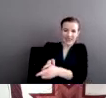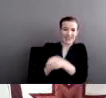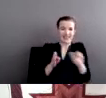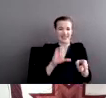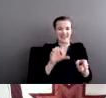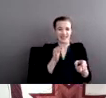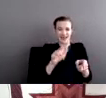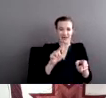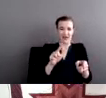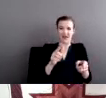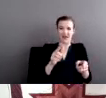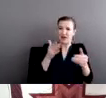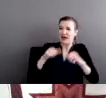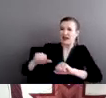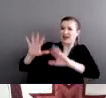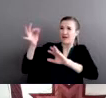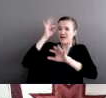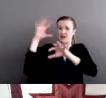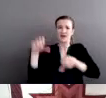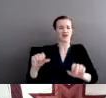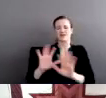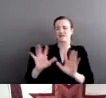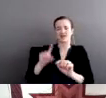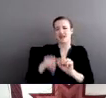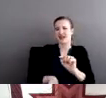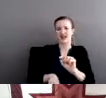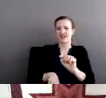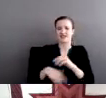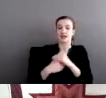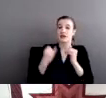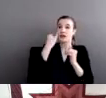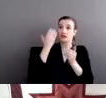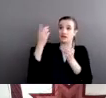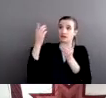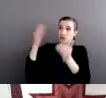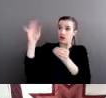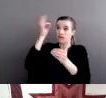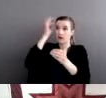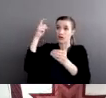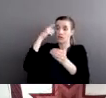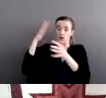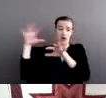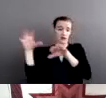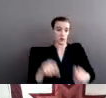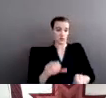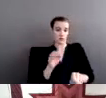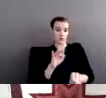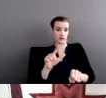and it will limit the options that victims have to find some form of justice in tribal court.